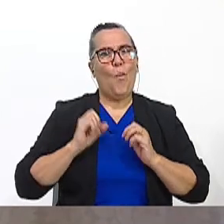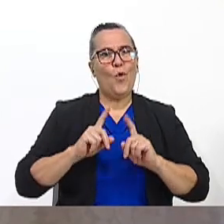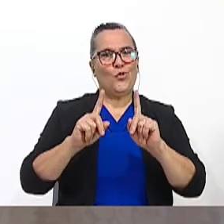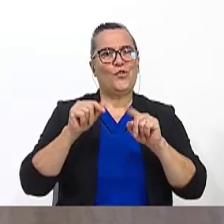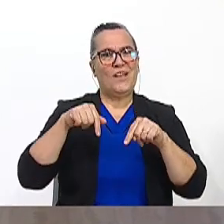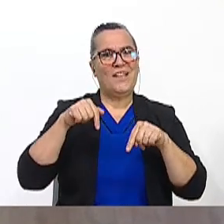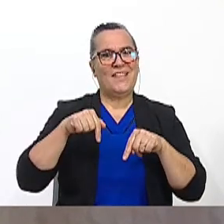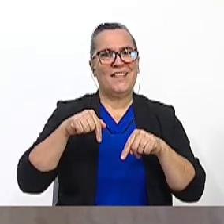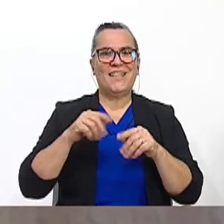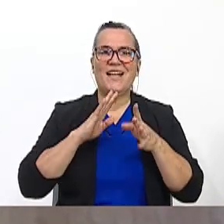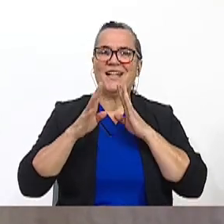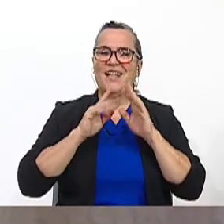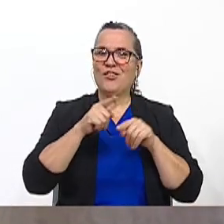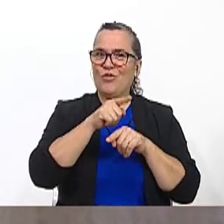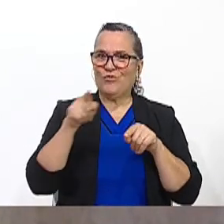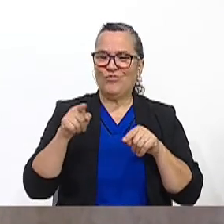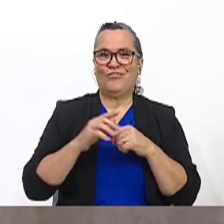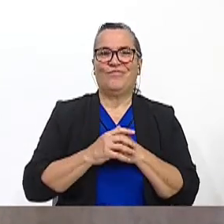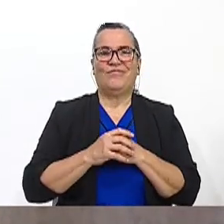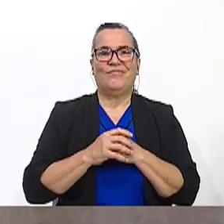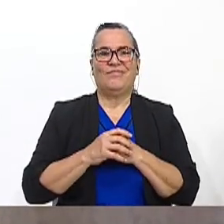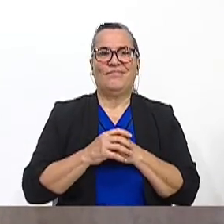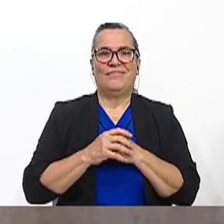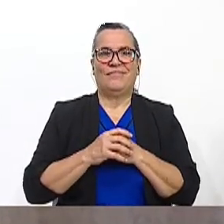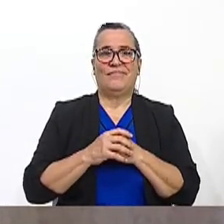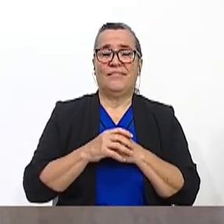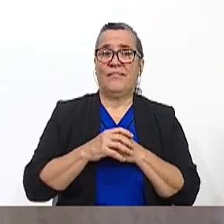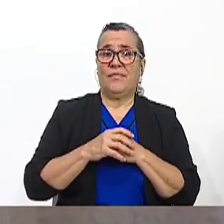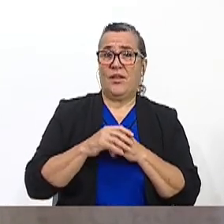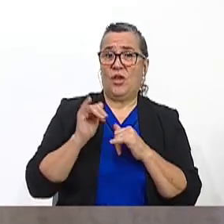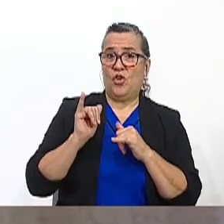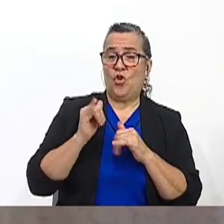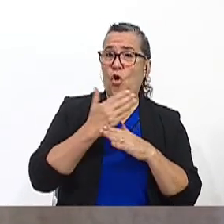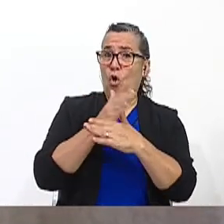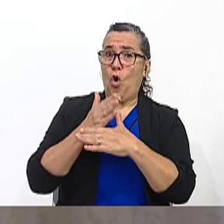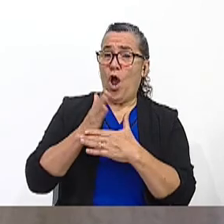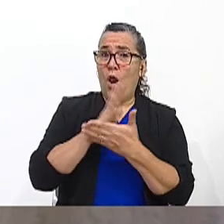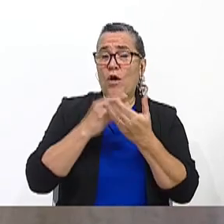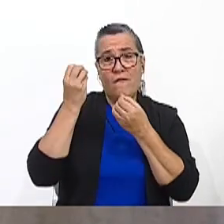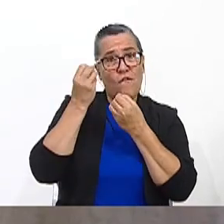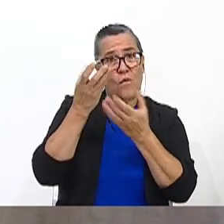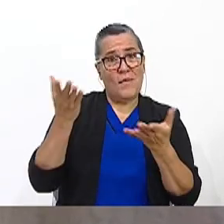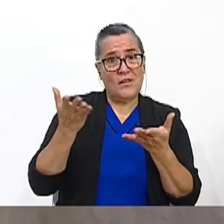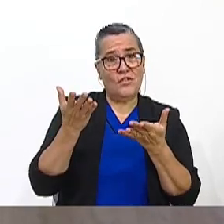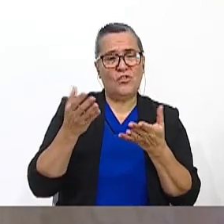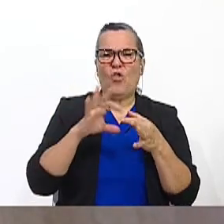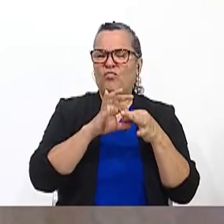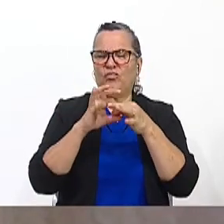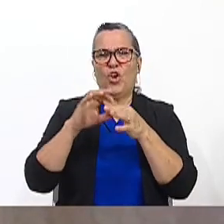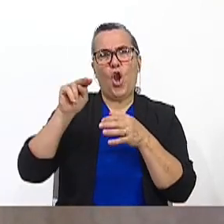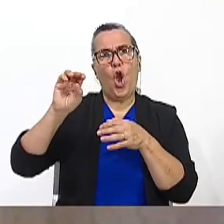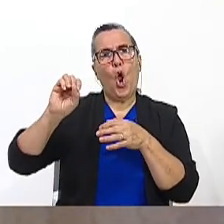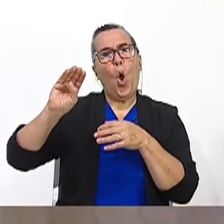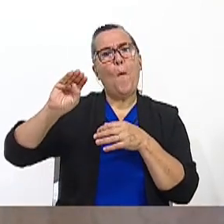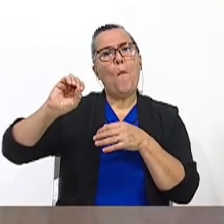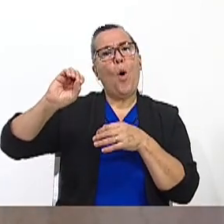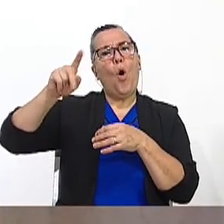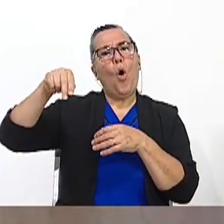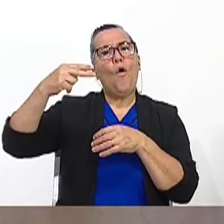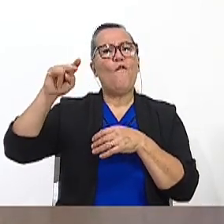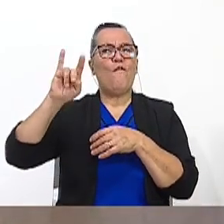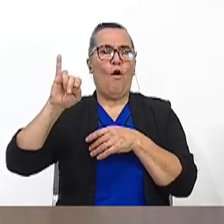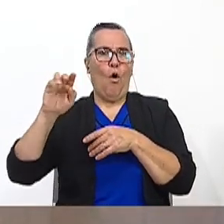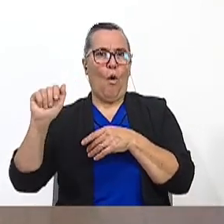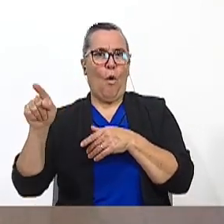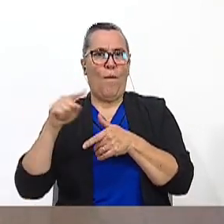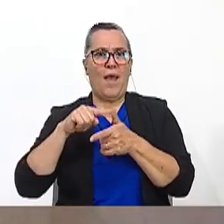being here today to talk to you. Today, I want to share some information with you about nomophobia. This